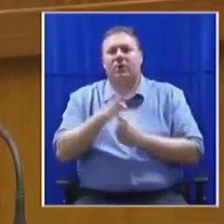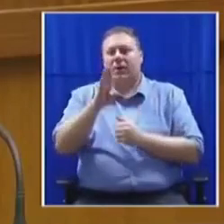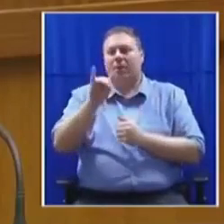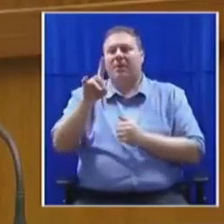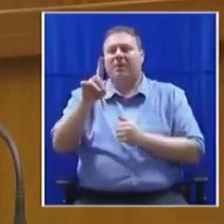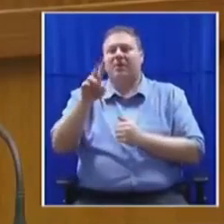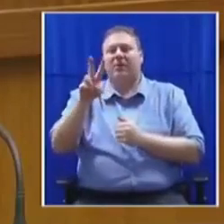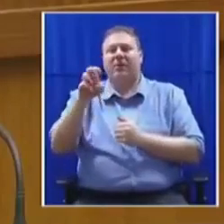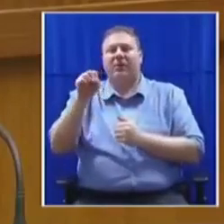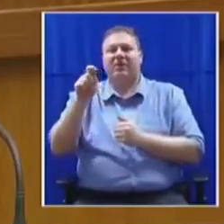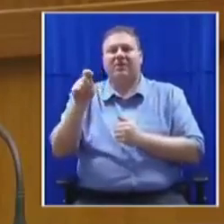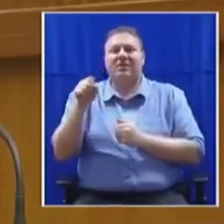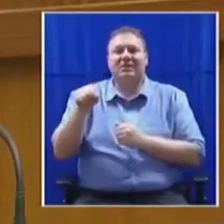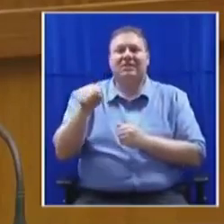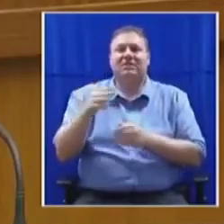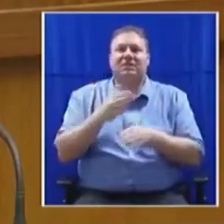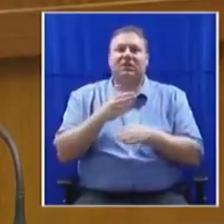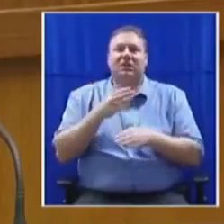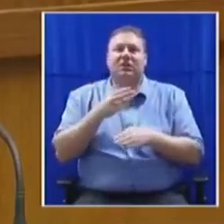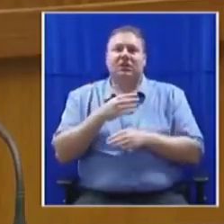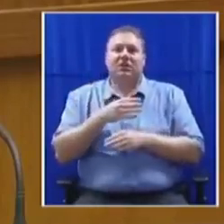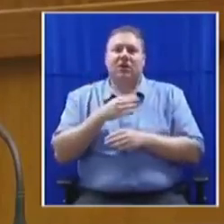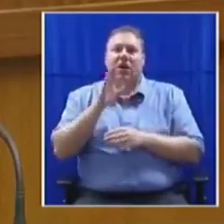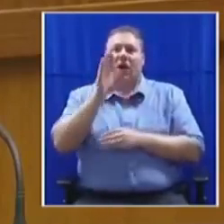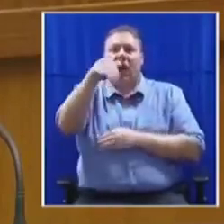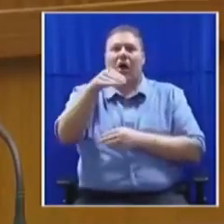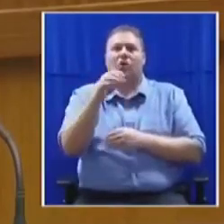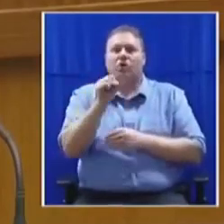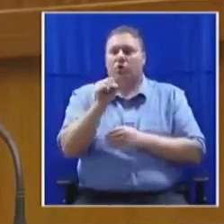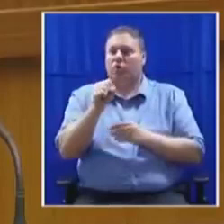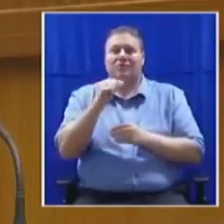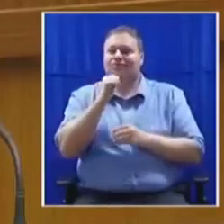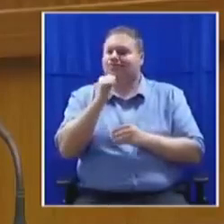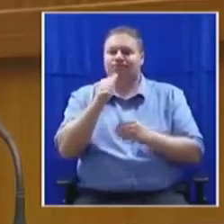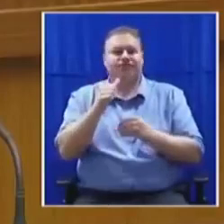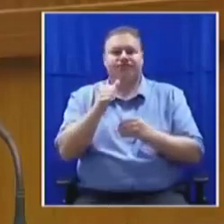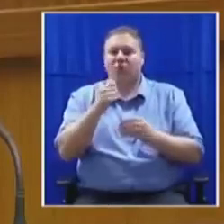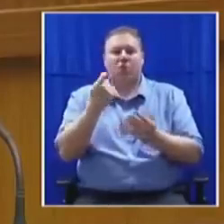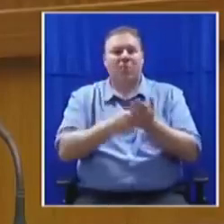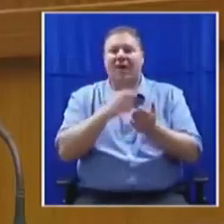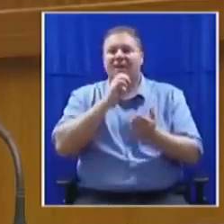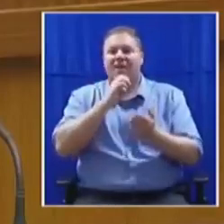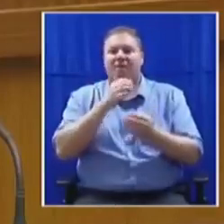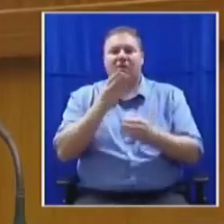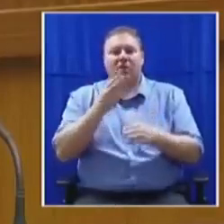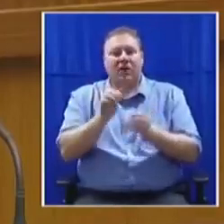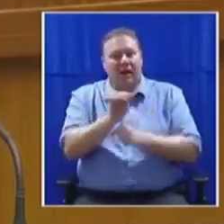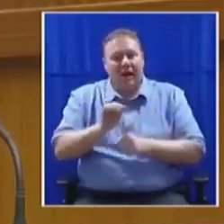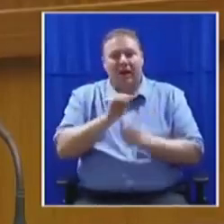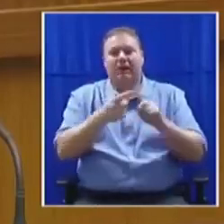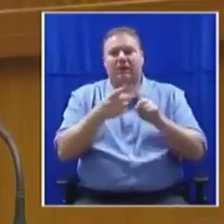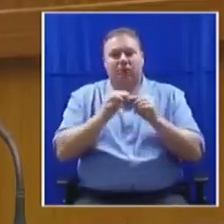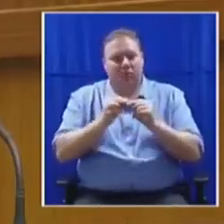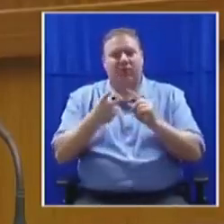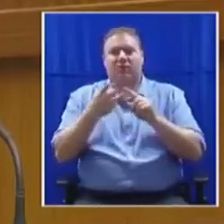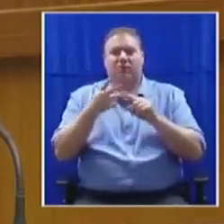biggest culprit in employment of outsourced, underpaid workers as cleaners, gardeners, general workers and provide